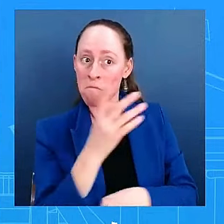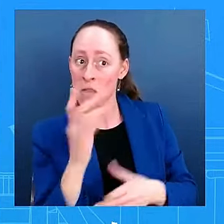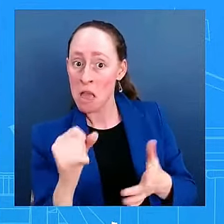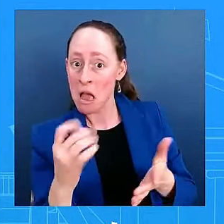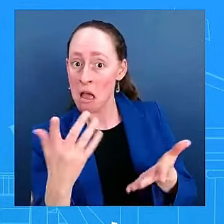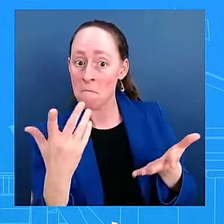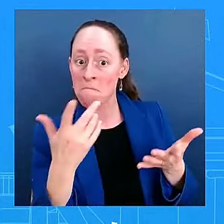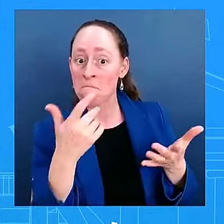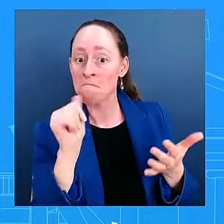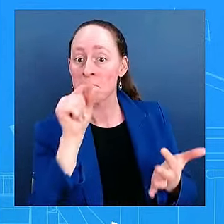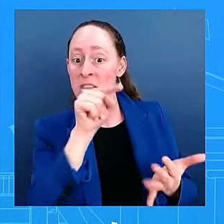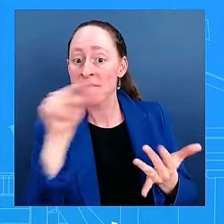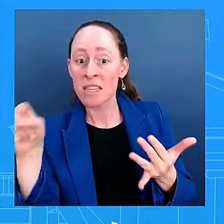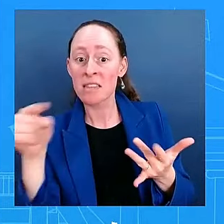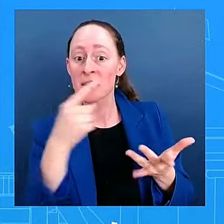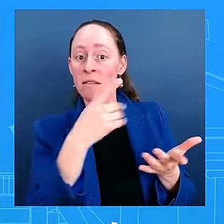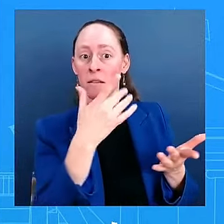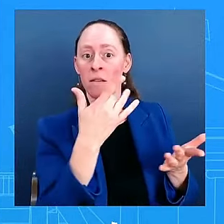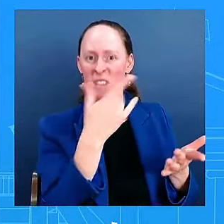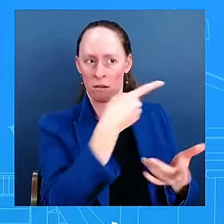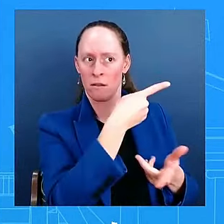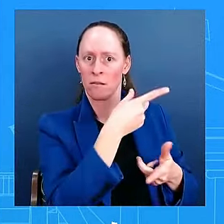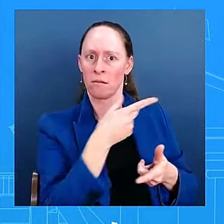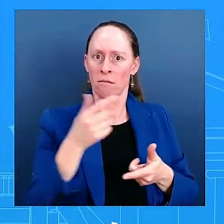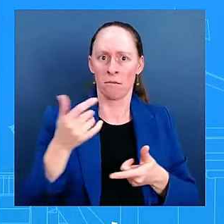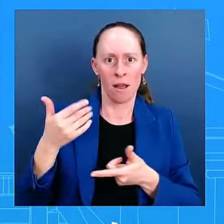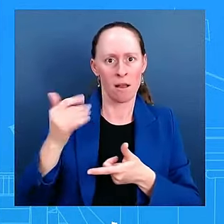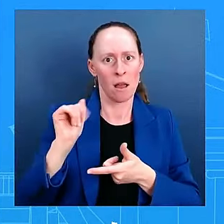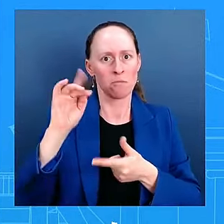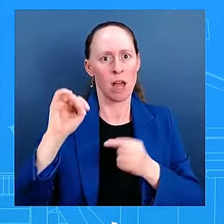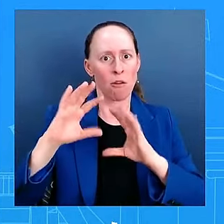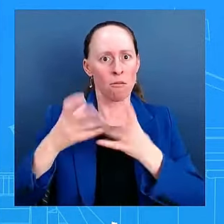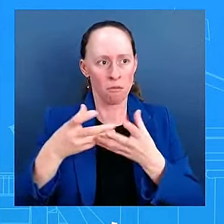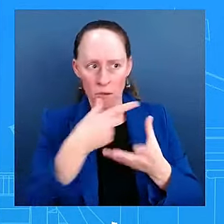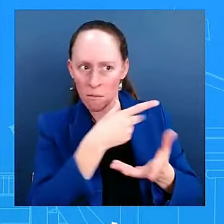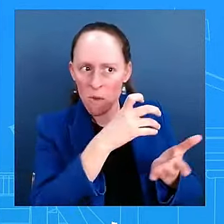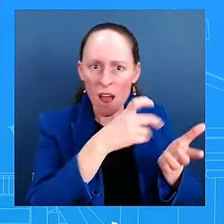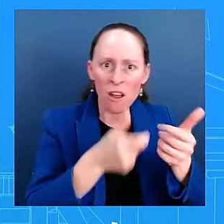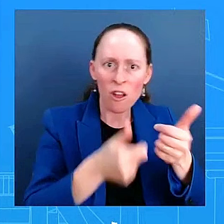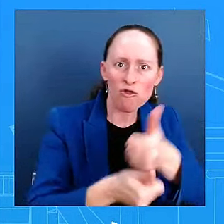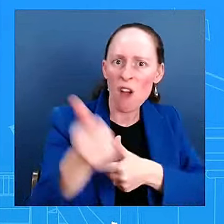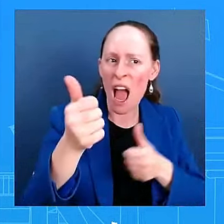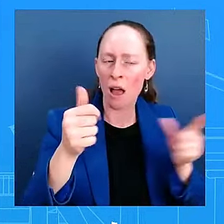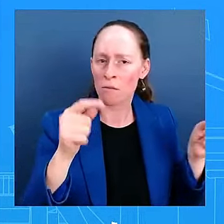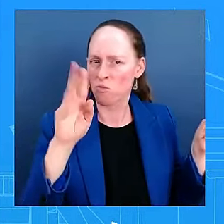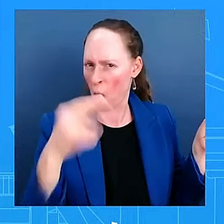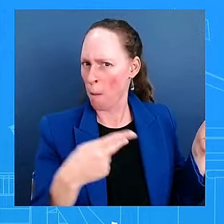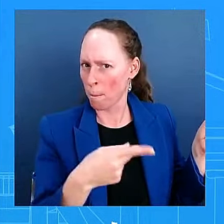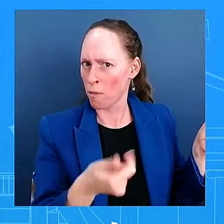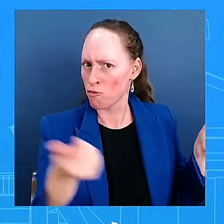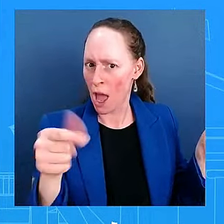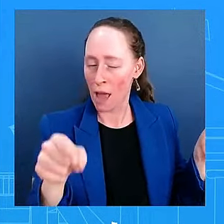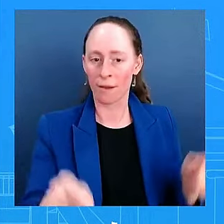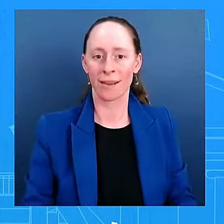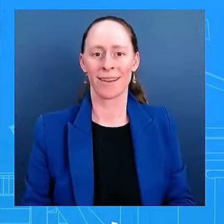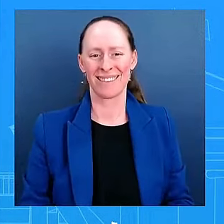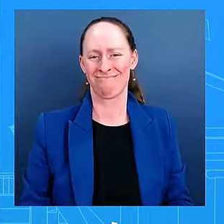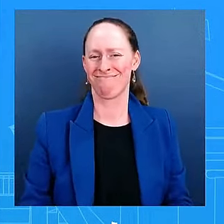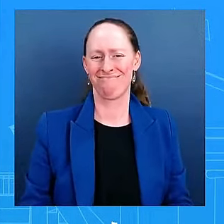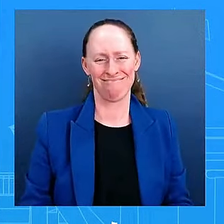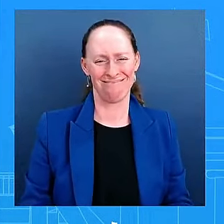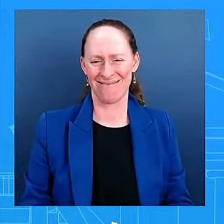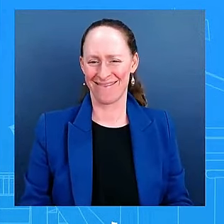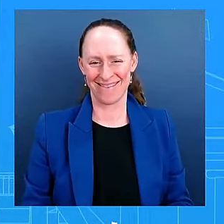I know pardons is going to be a big part of the questions that I get here over the next several weeks and a couple of